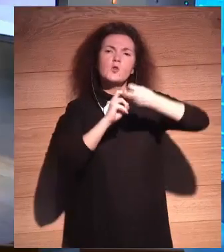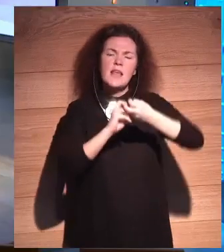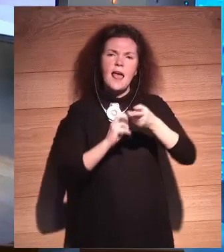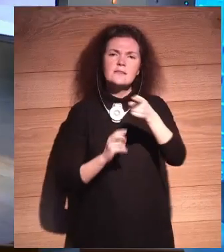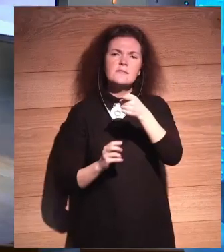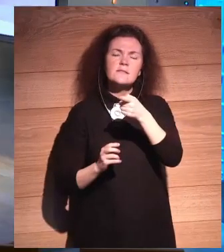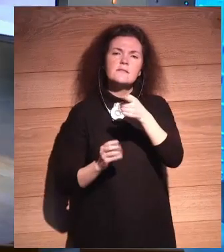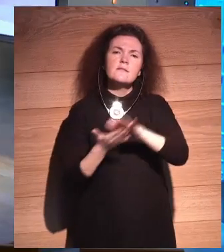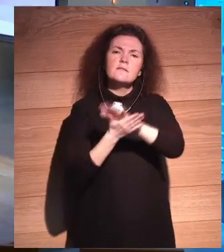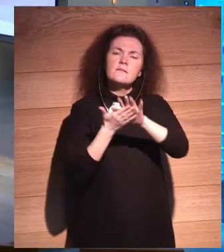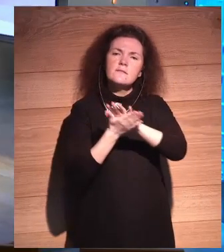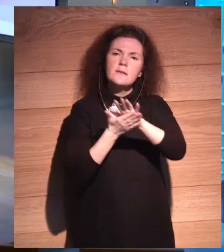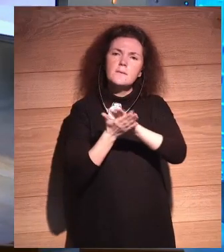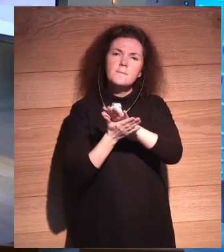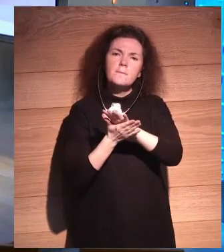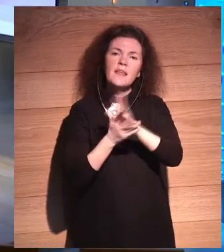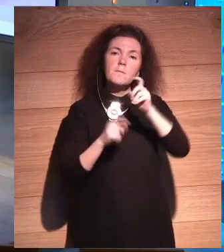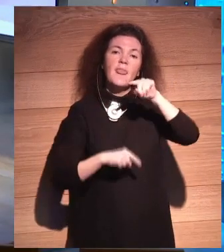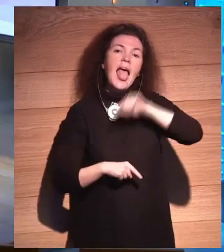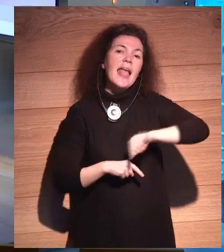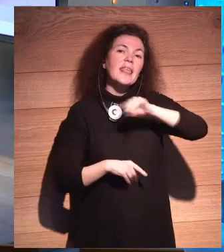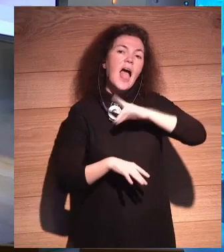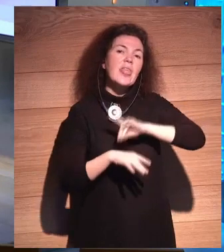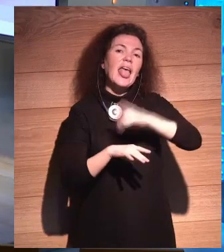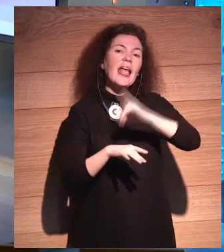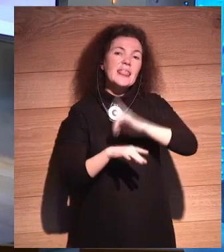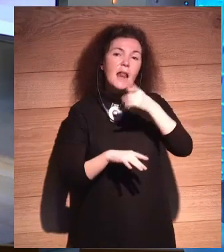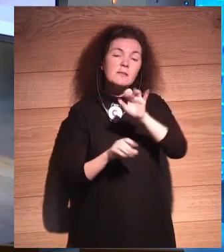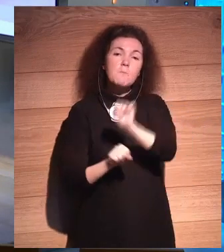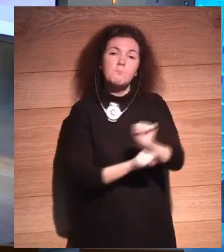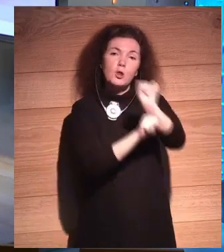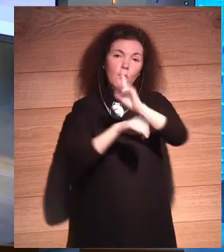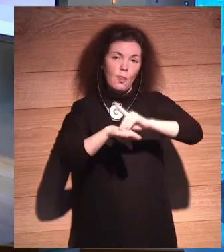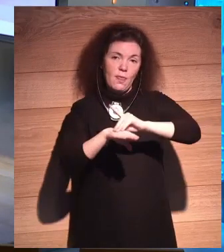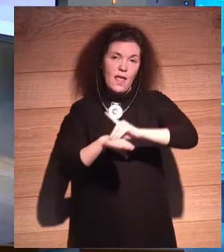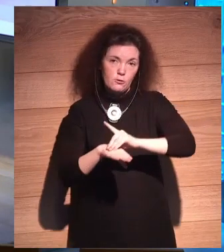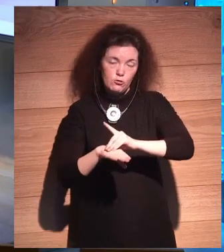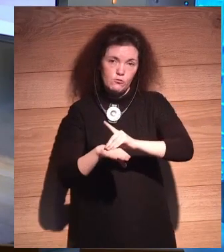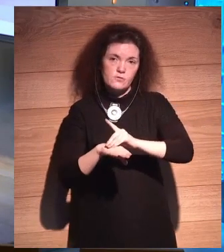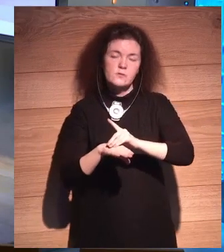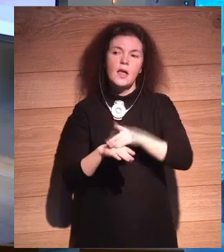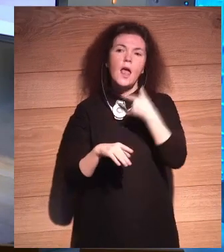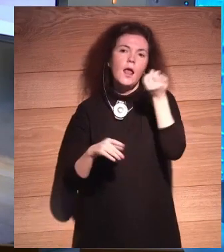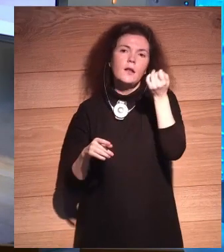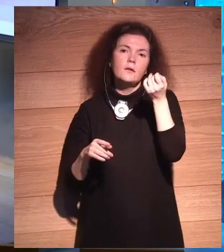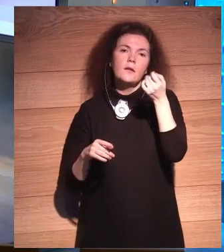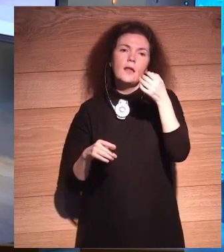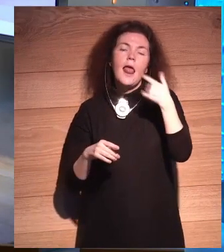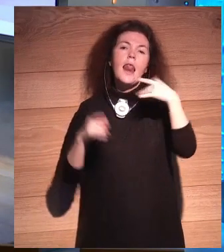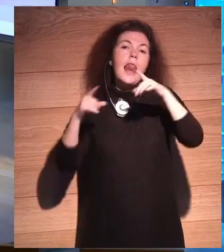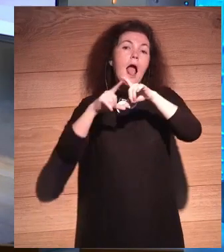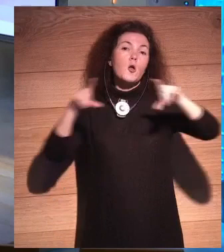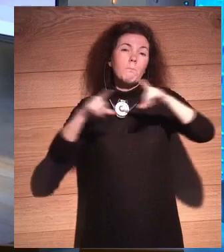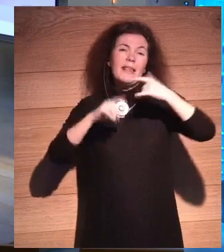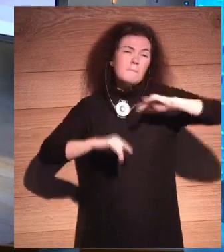ethics and data protection. And he, considering that he's a CEO of the richest company in the world, pretty much,